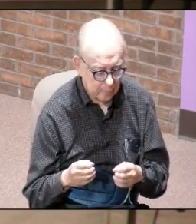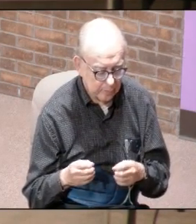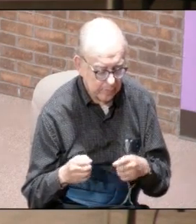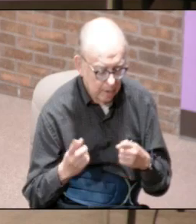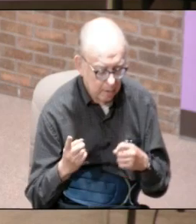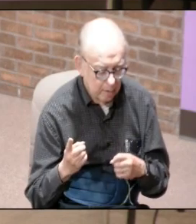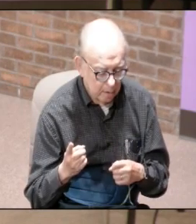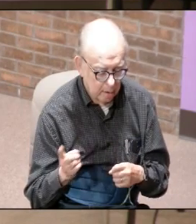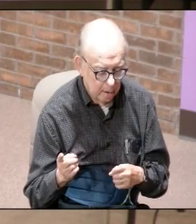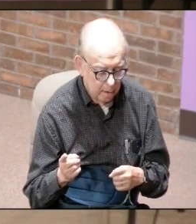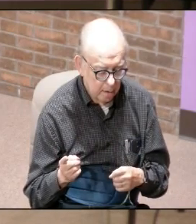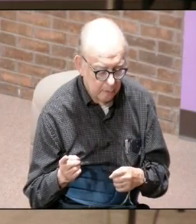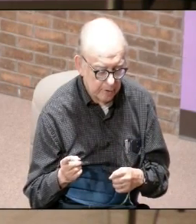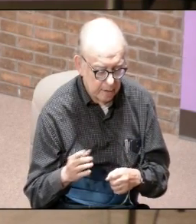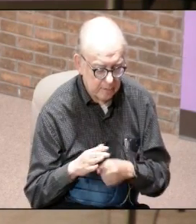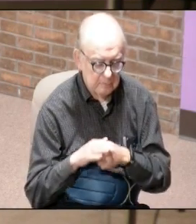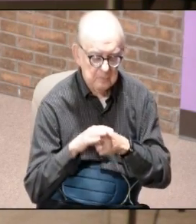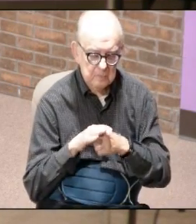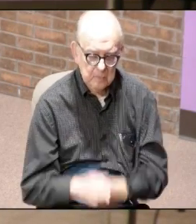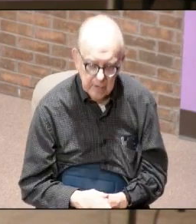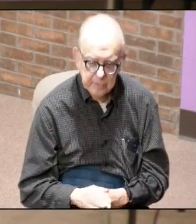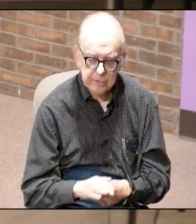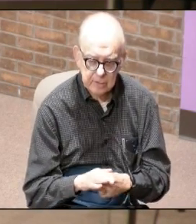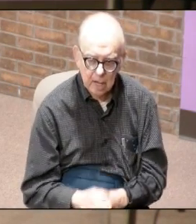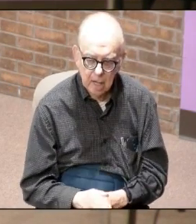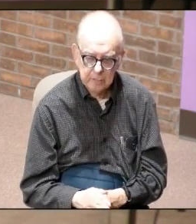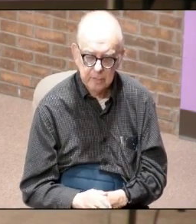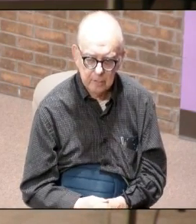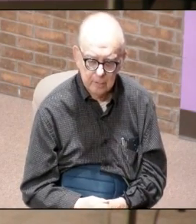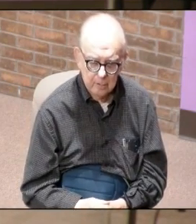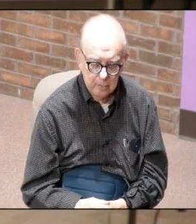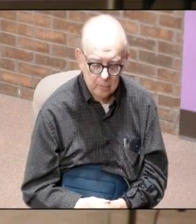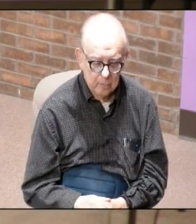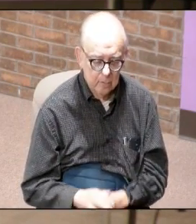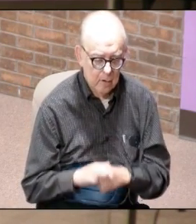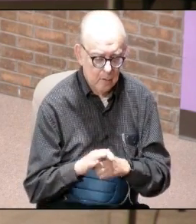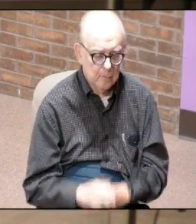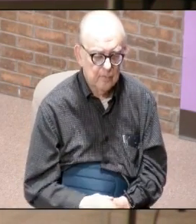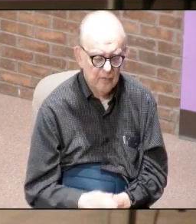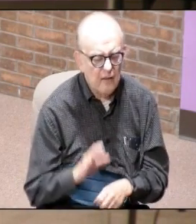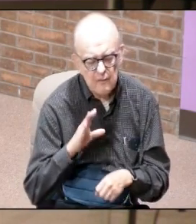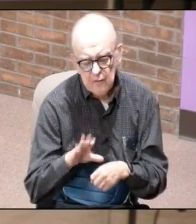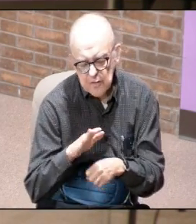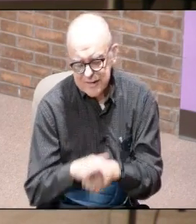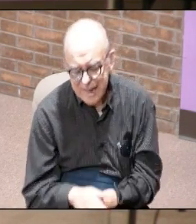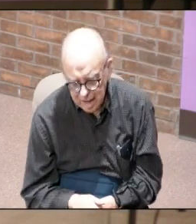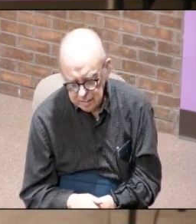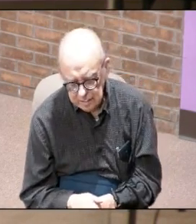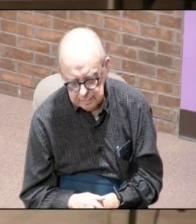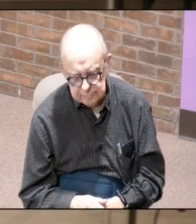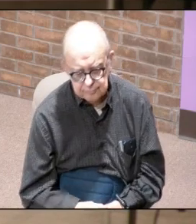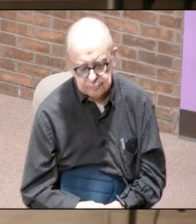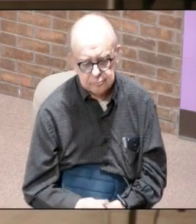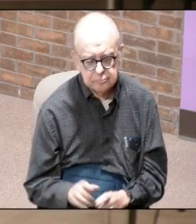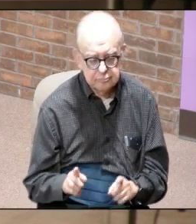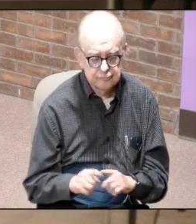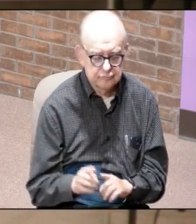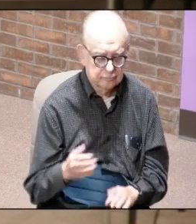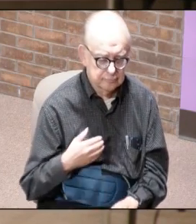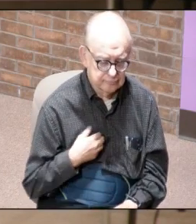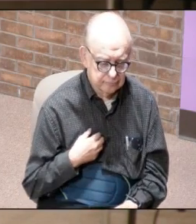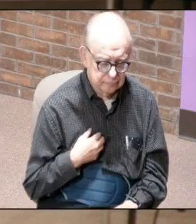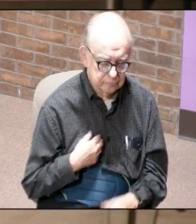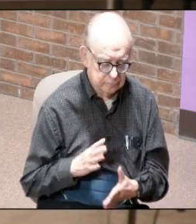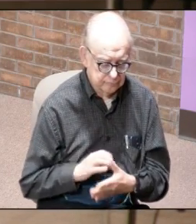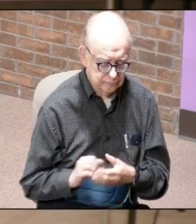of being pressed down compressed as to you have